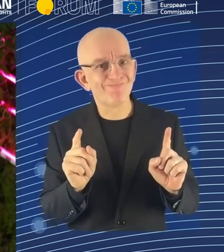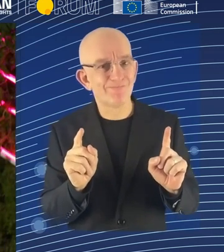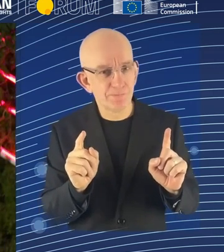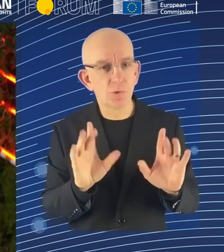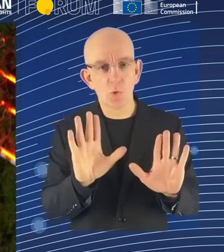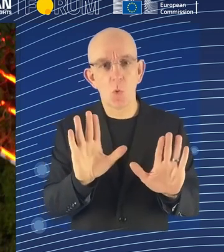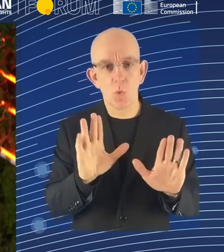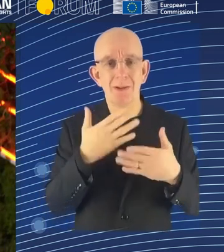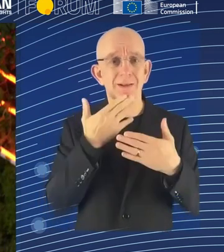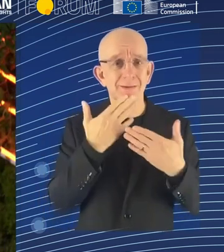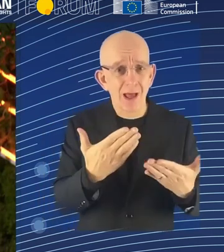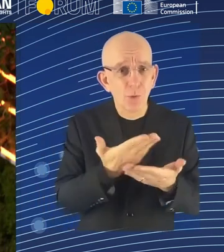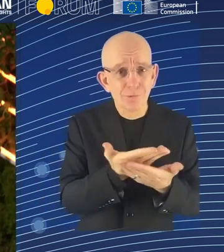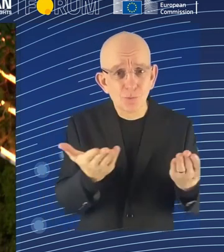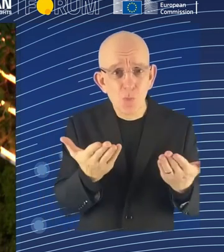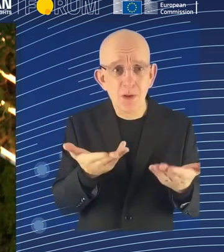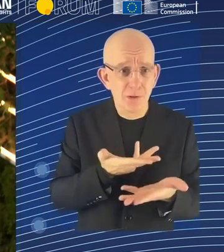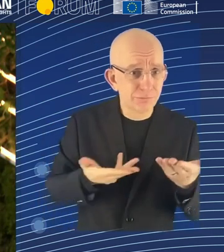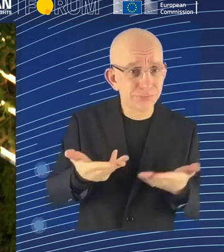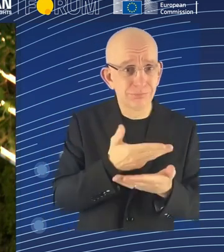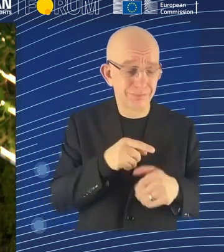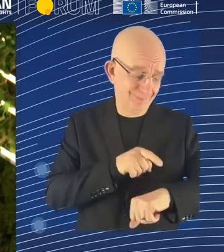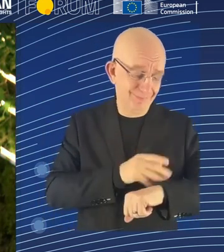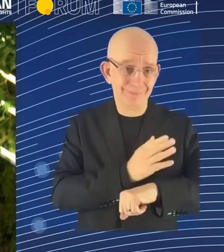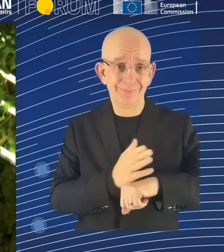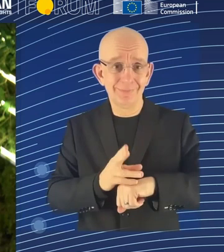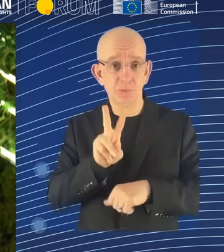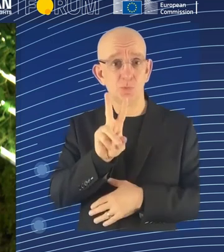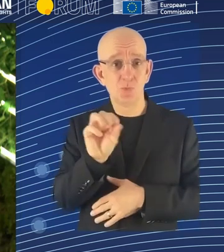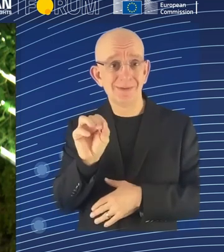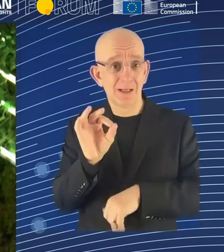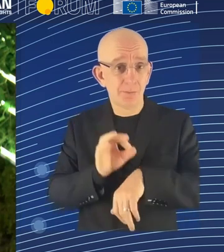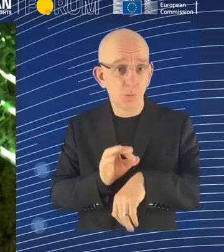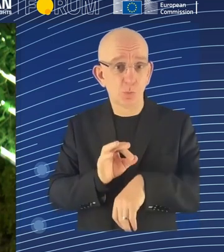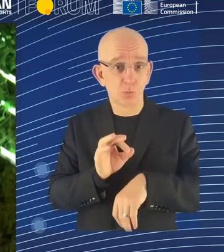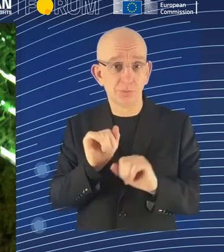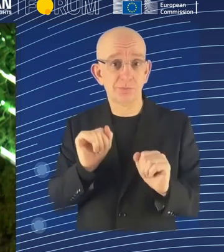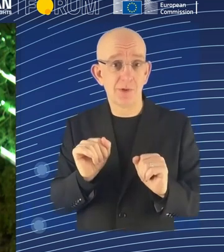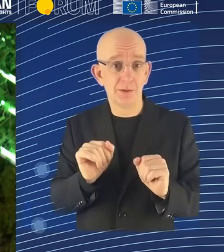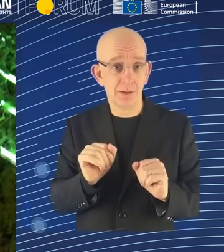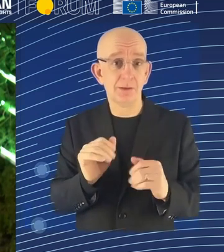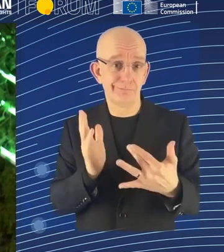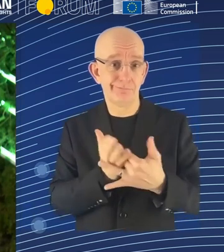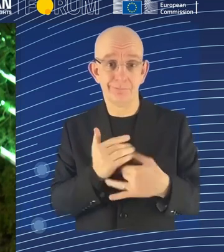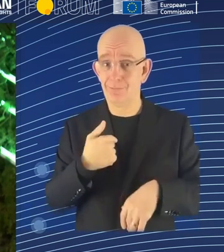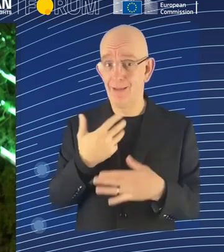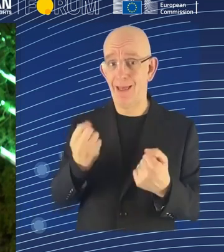minutes. I have a timer in front of me for questions. So, please feel free to